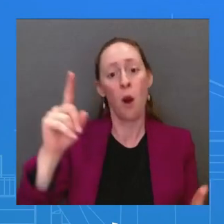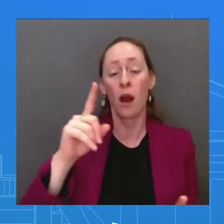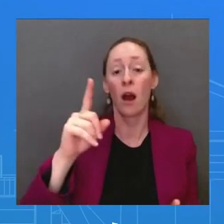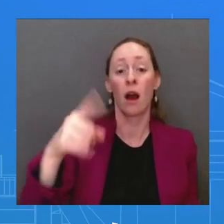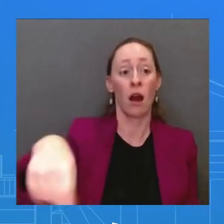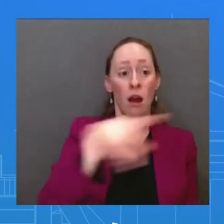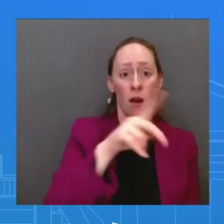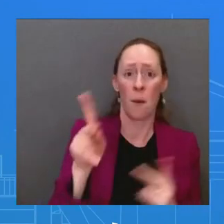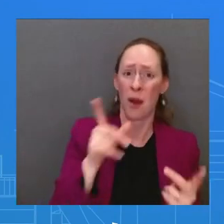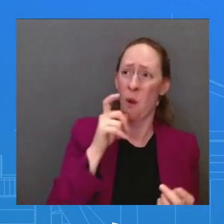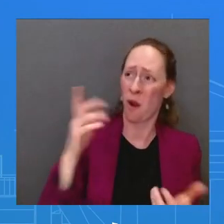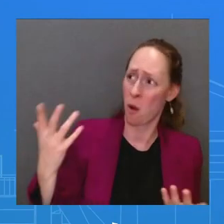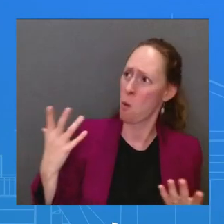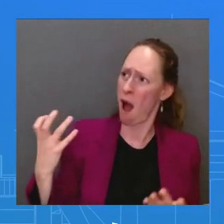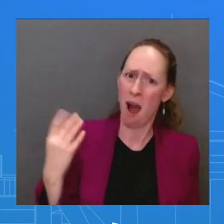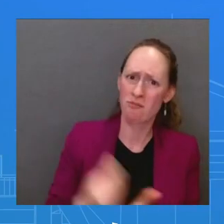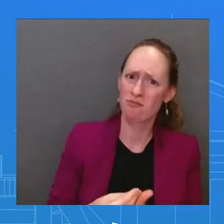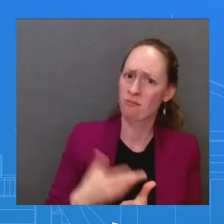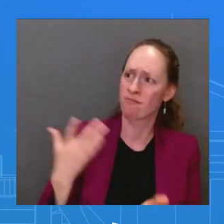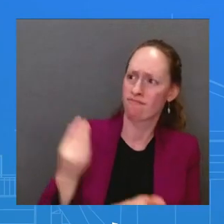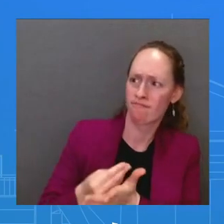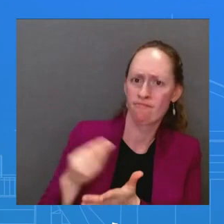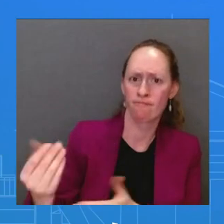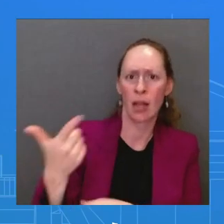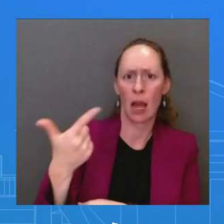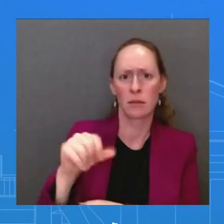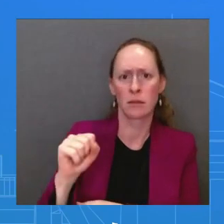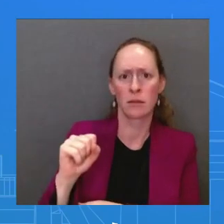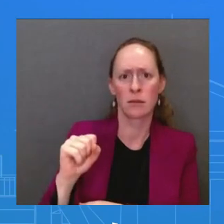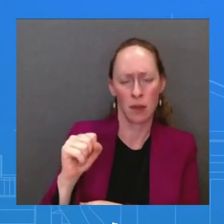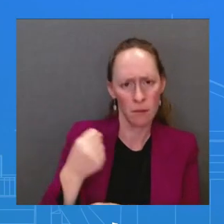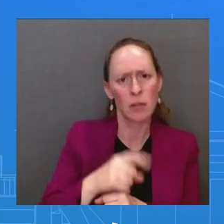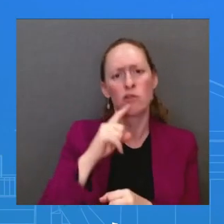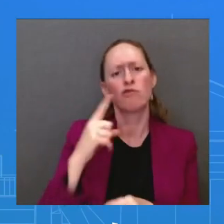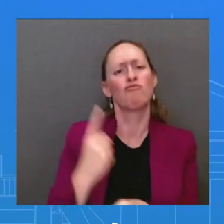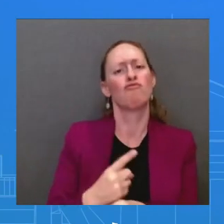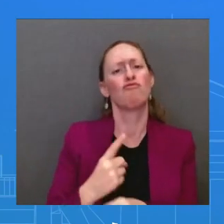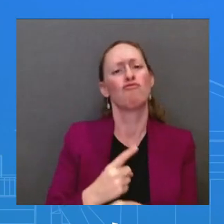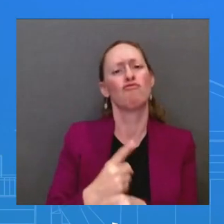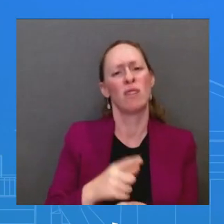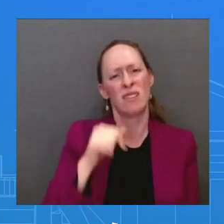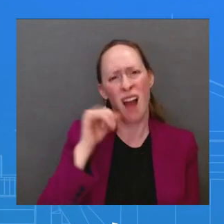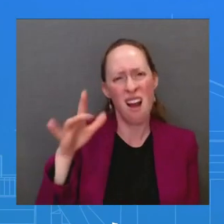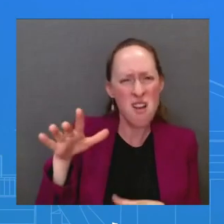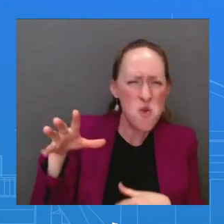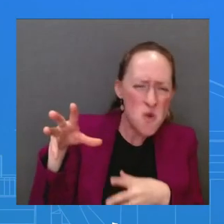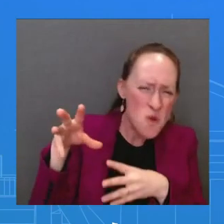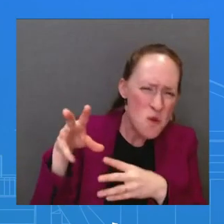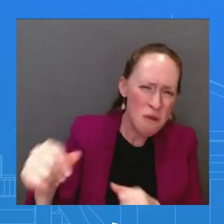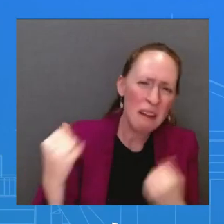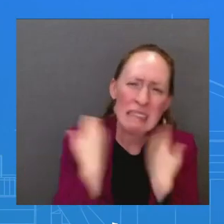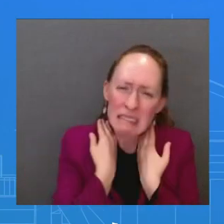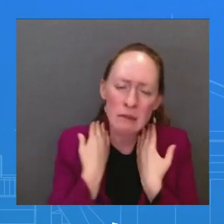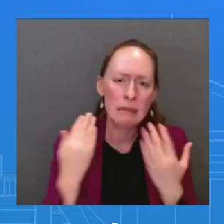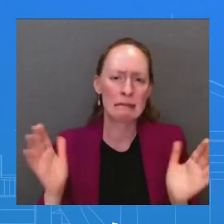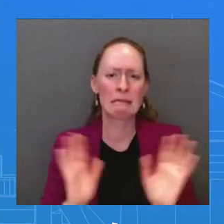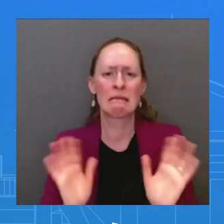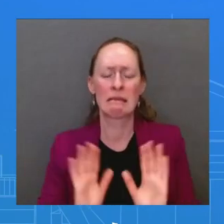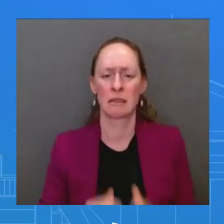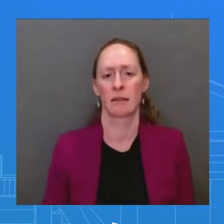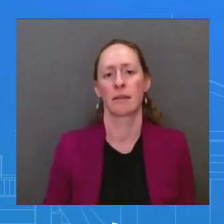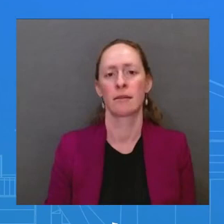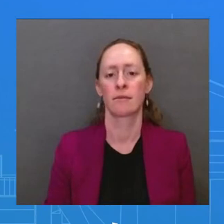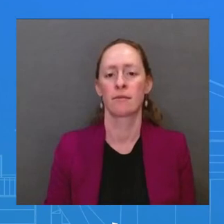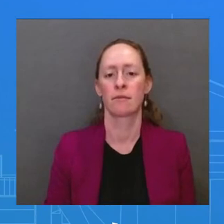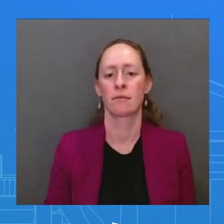price of a gallon of gas for the American consumer, not the question of which country is doing what here or